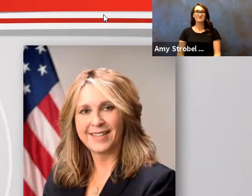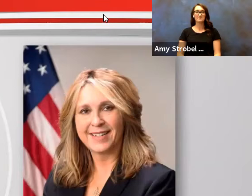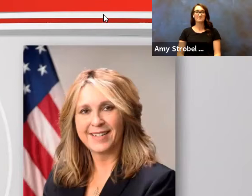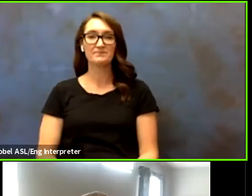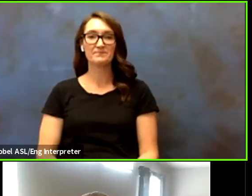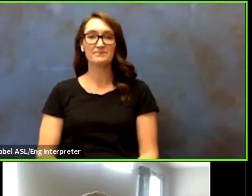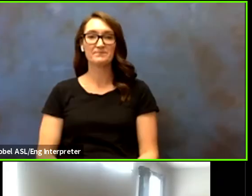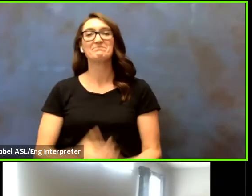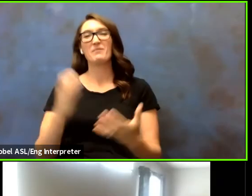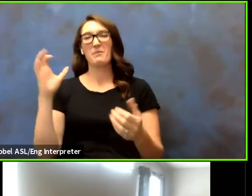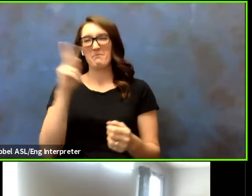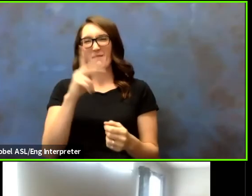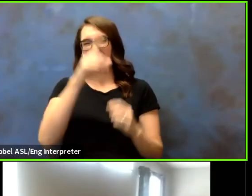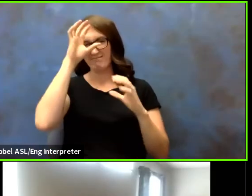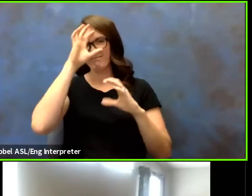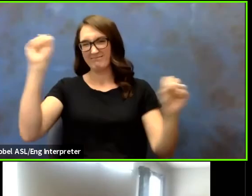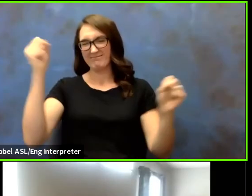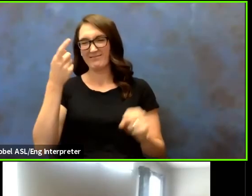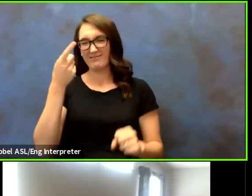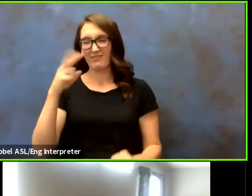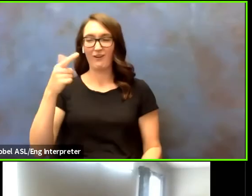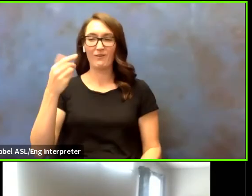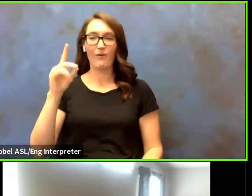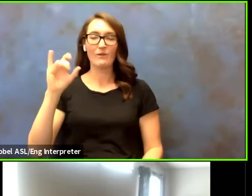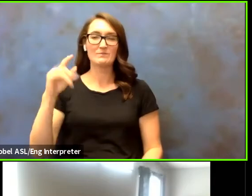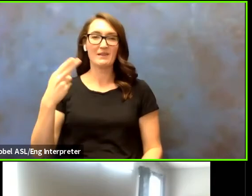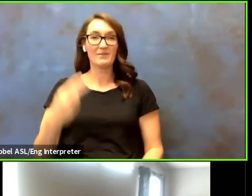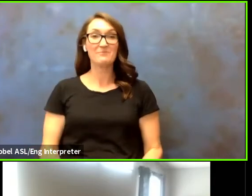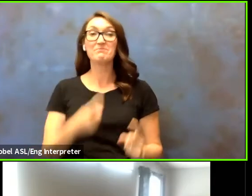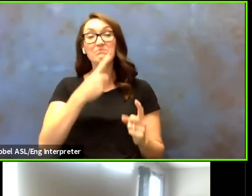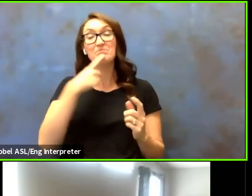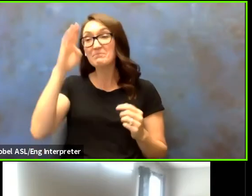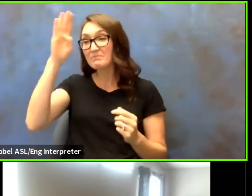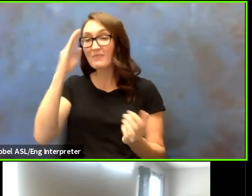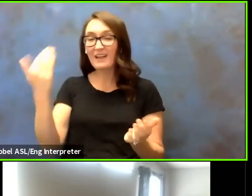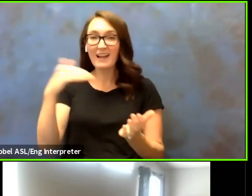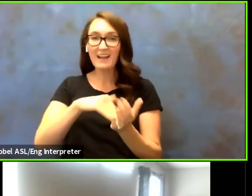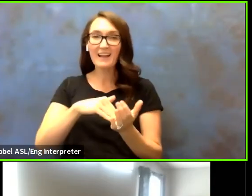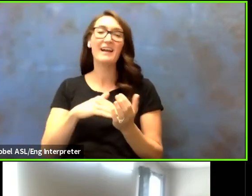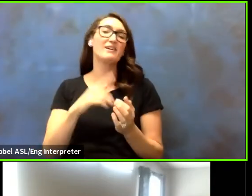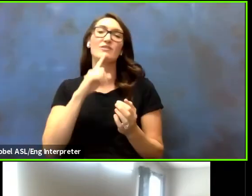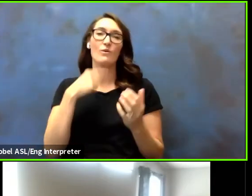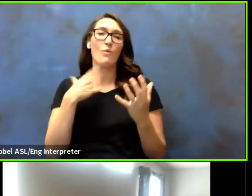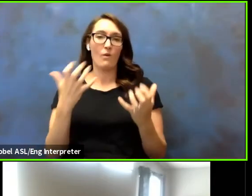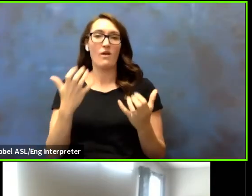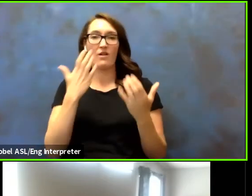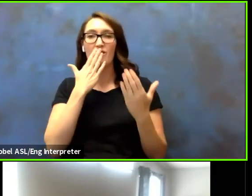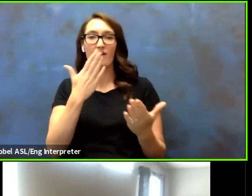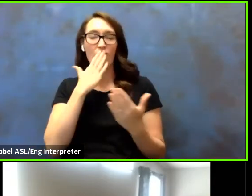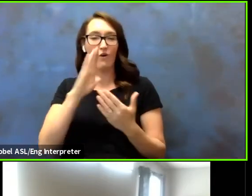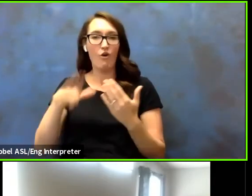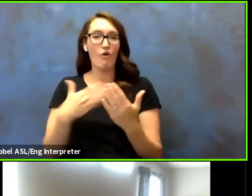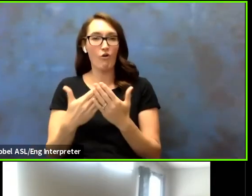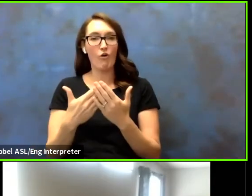Back to Dr. Goldsmith. Well, hello. Again, I think – again, I want to thank all of our